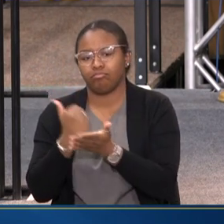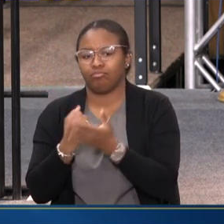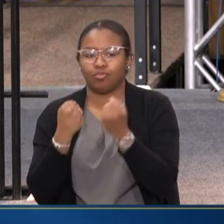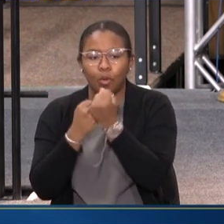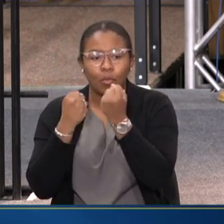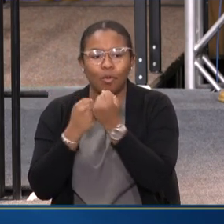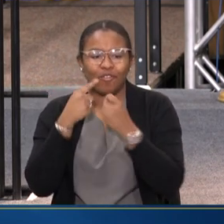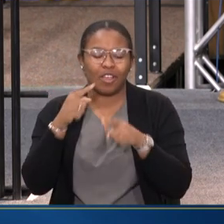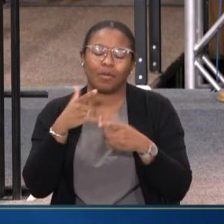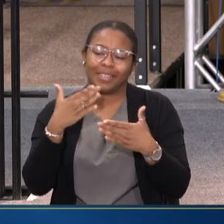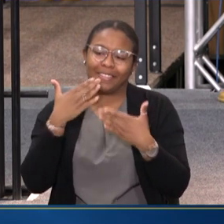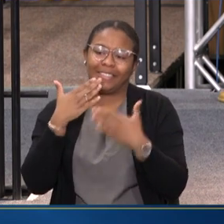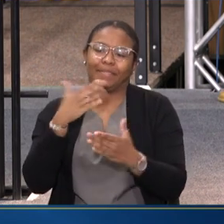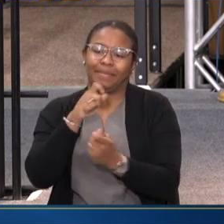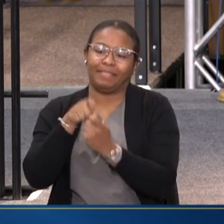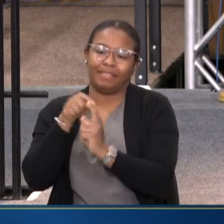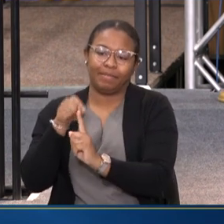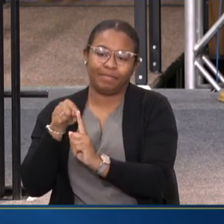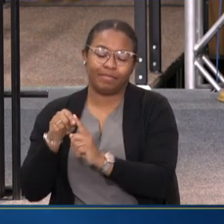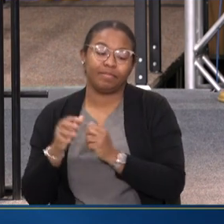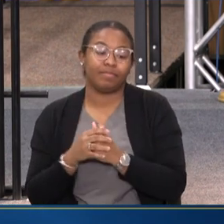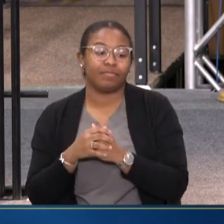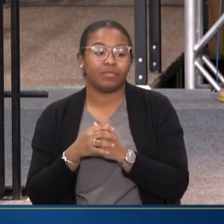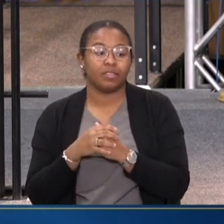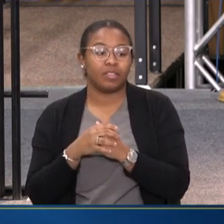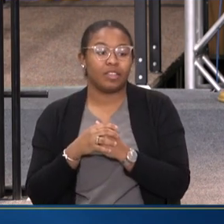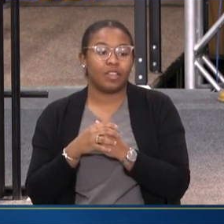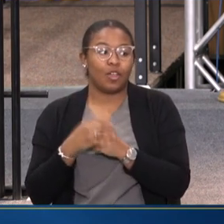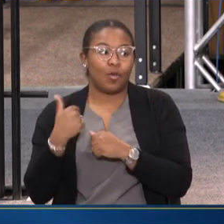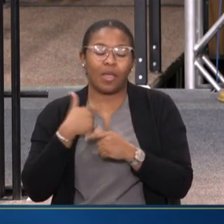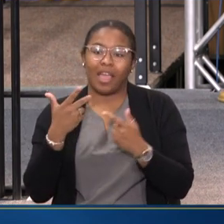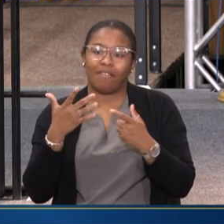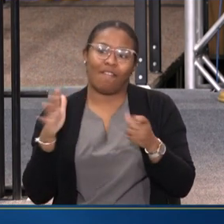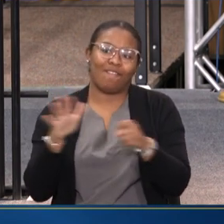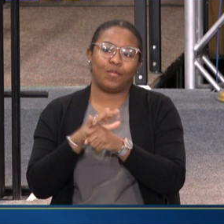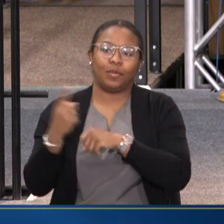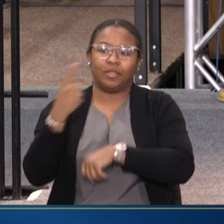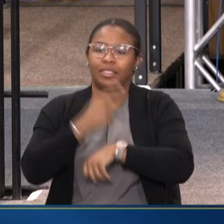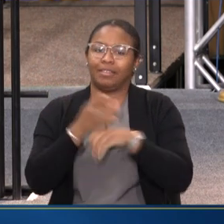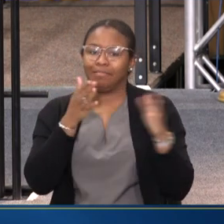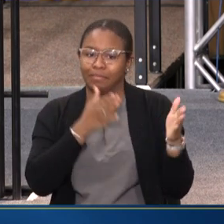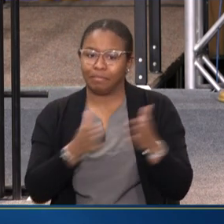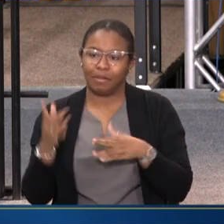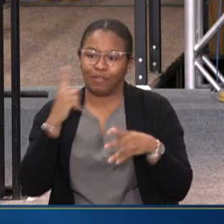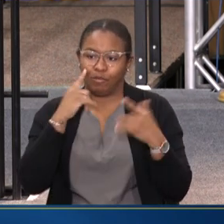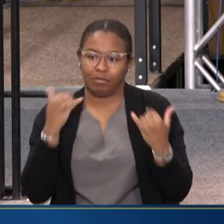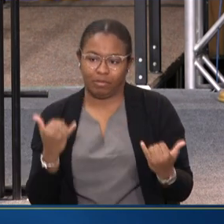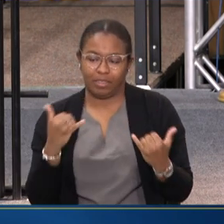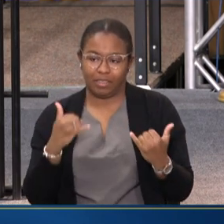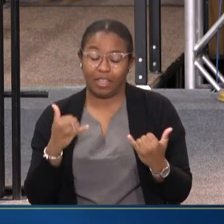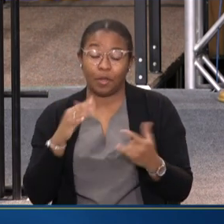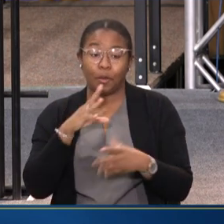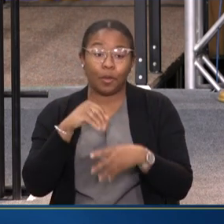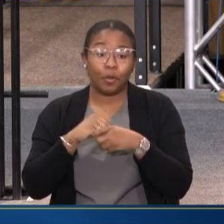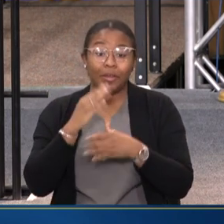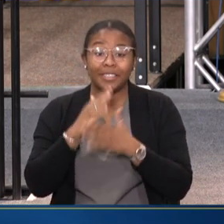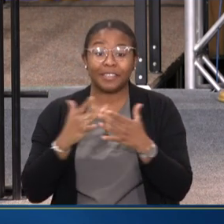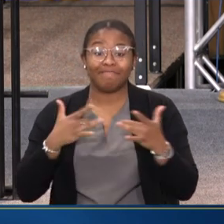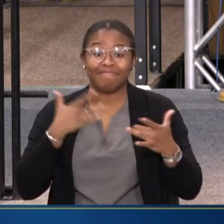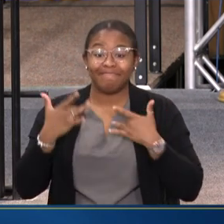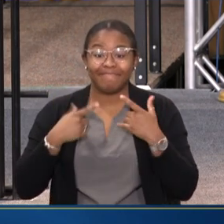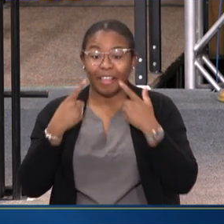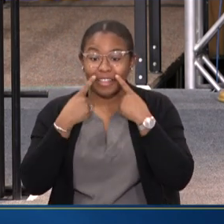him particularly. We have a meaningful day planned for you today, including some exciting